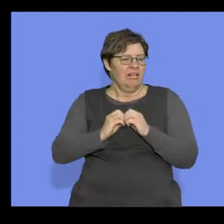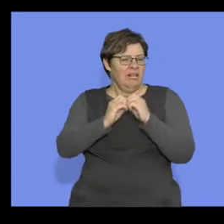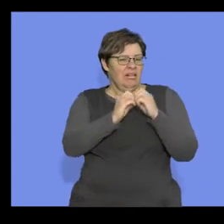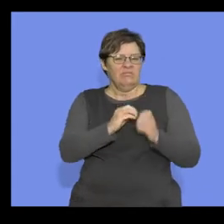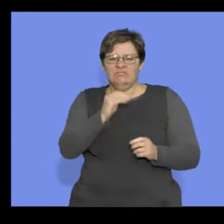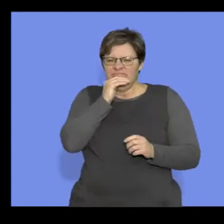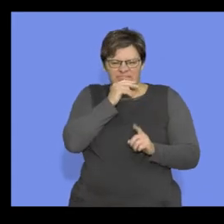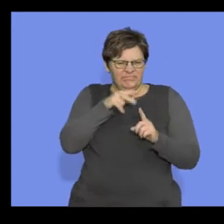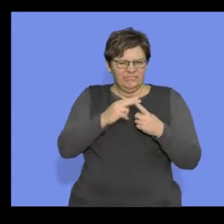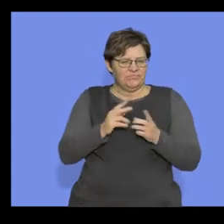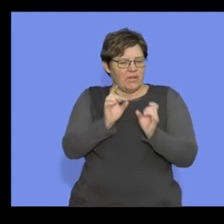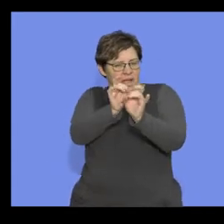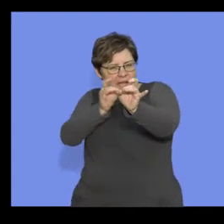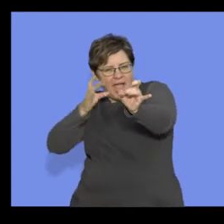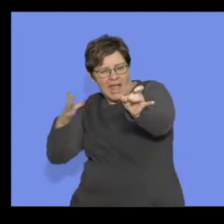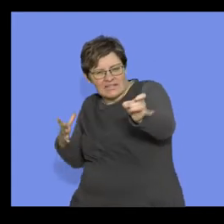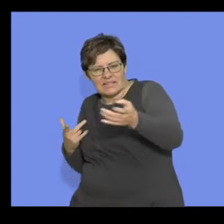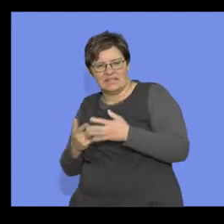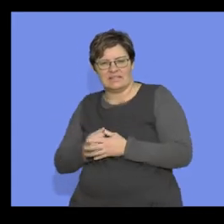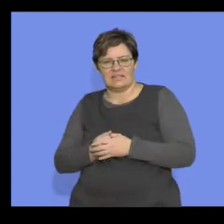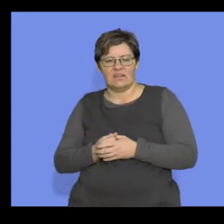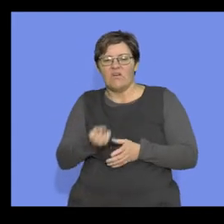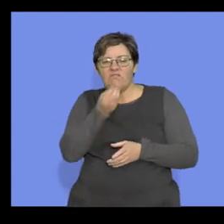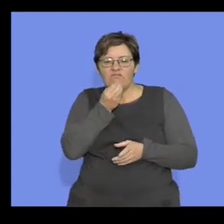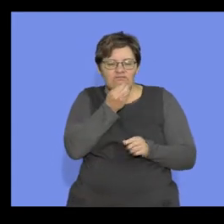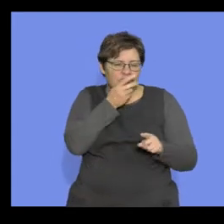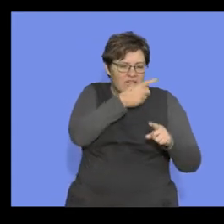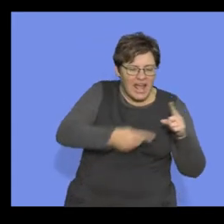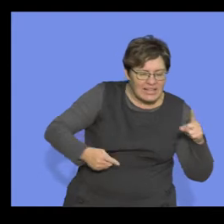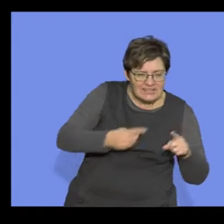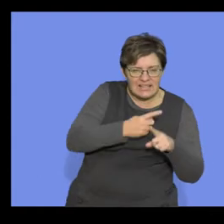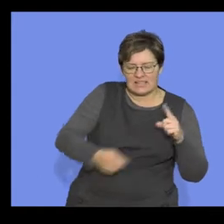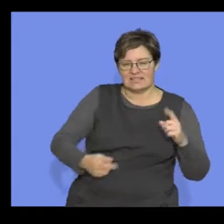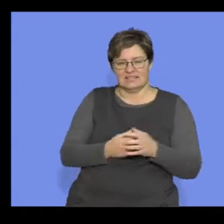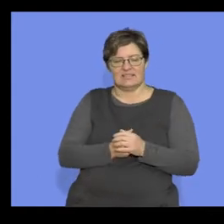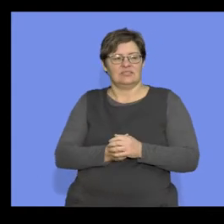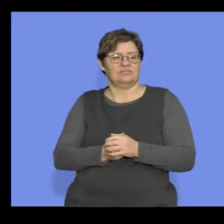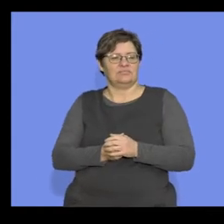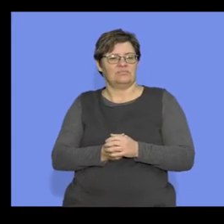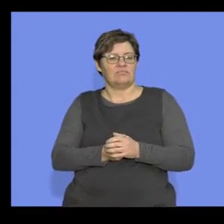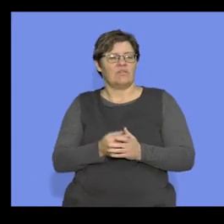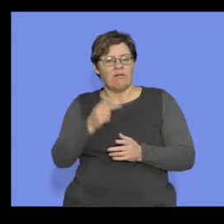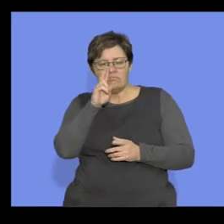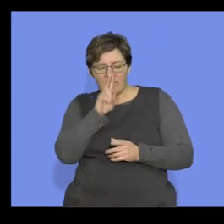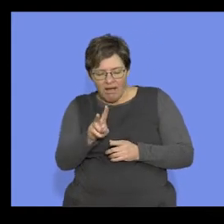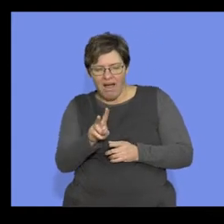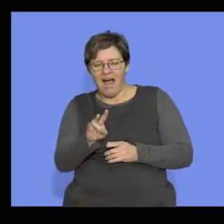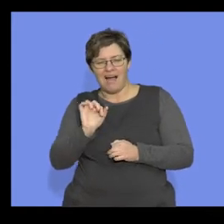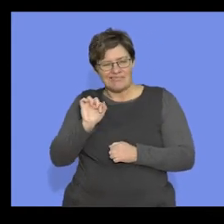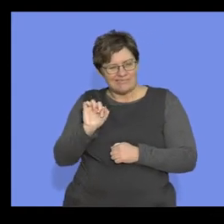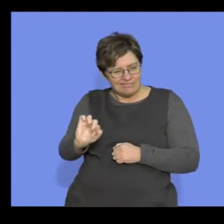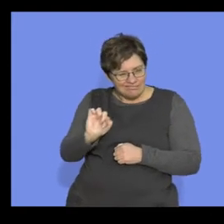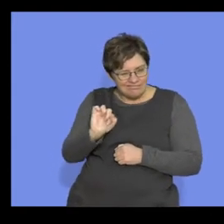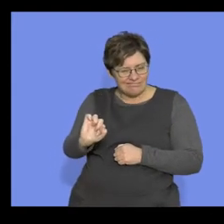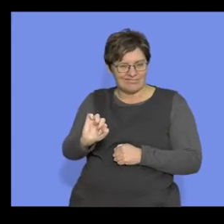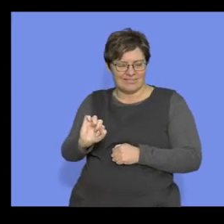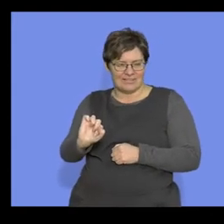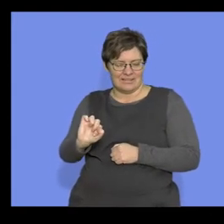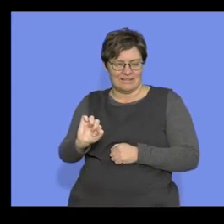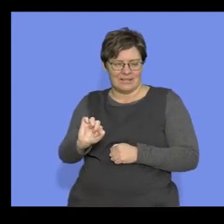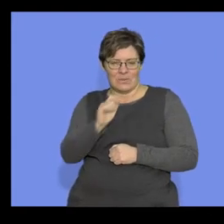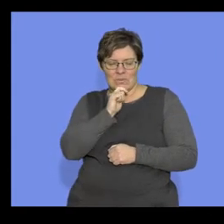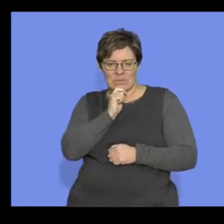by tools? Hunting, right, cutting food, et cetera. And we're going to notice certain trends there,